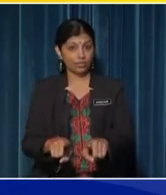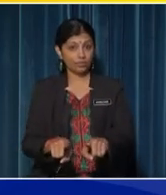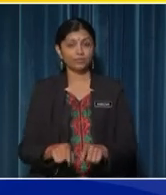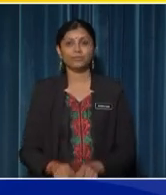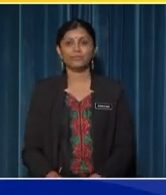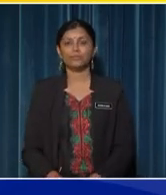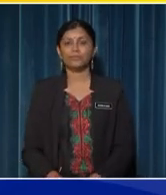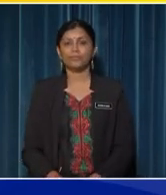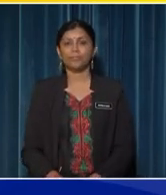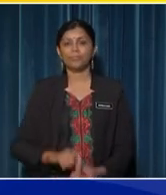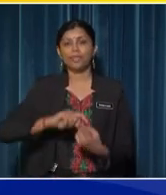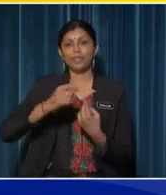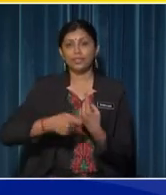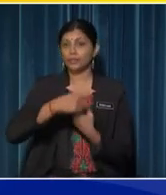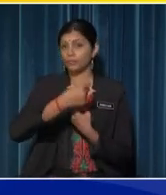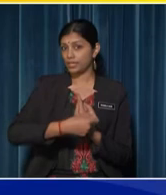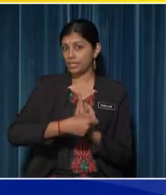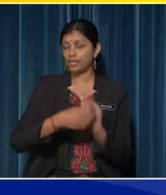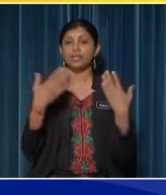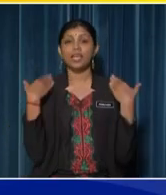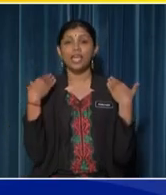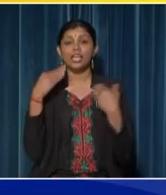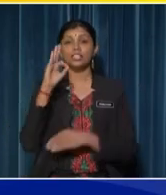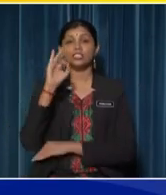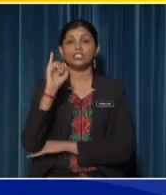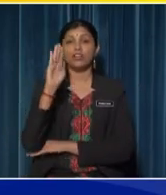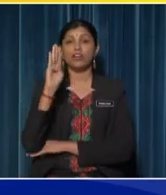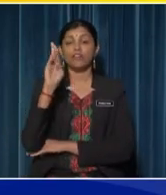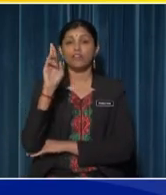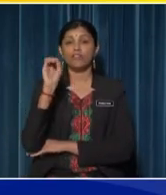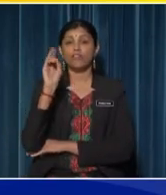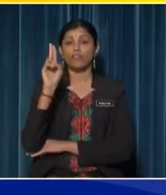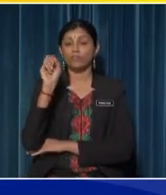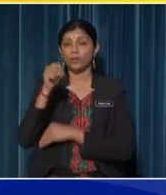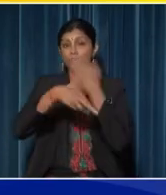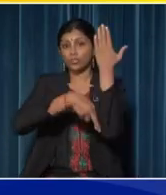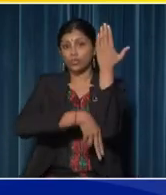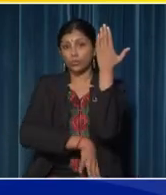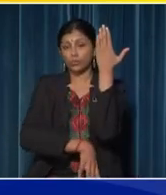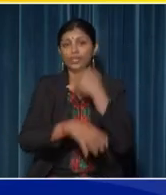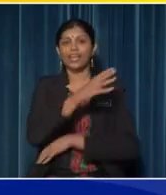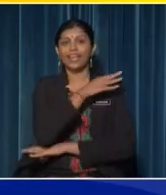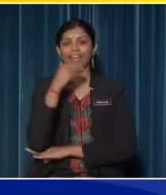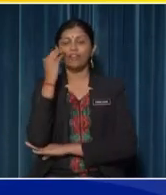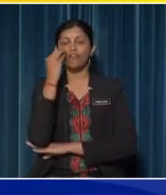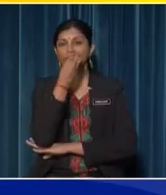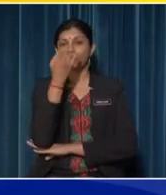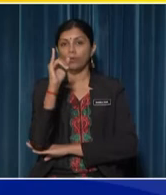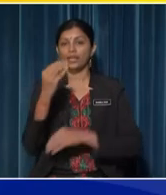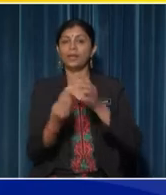The banana plant has fibrous roots and it is a flowering plant